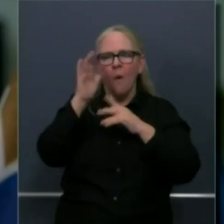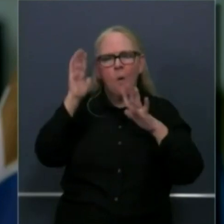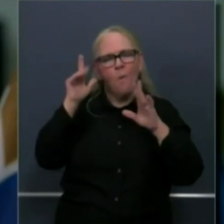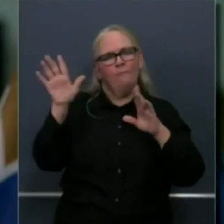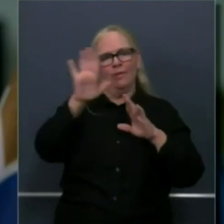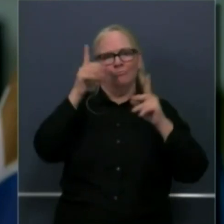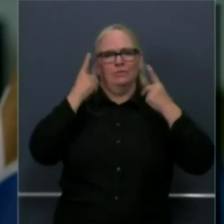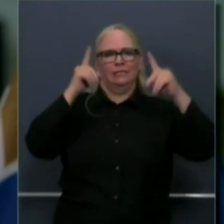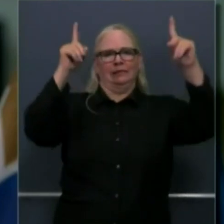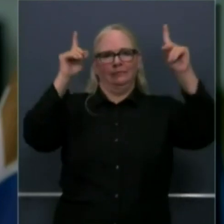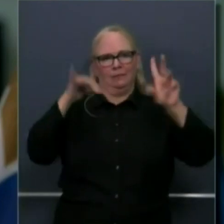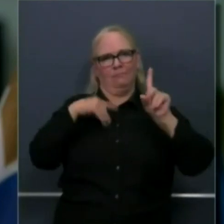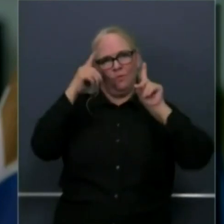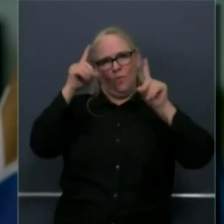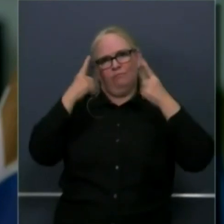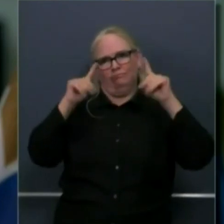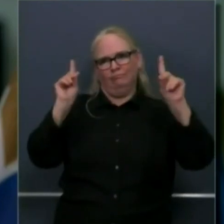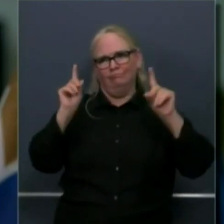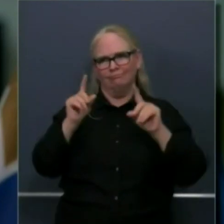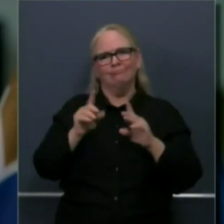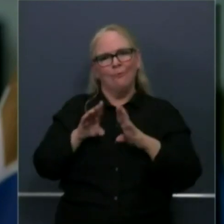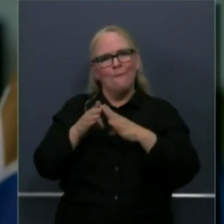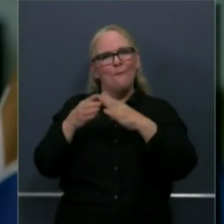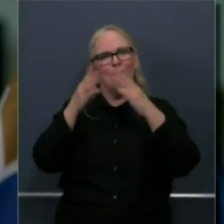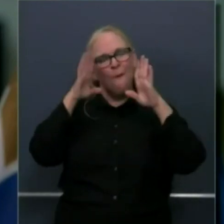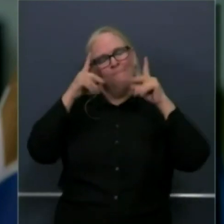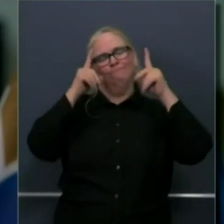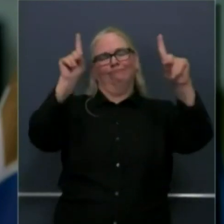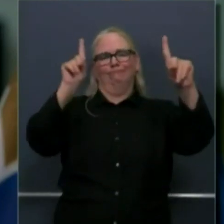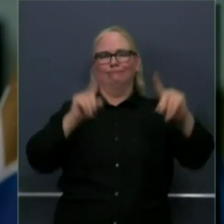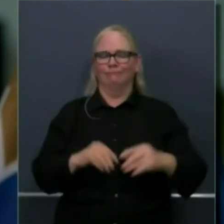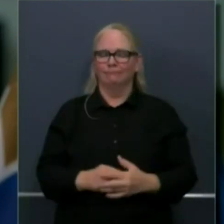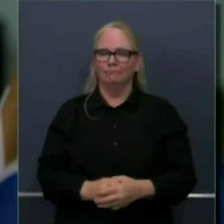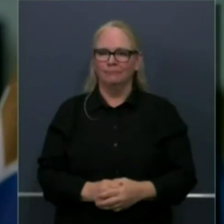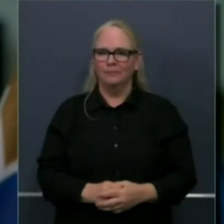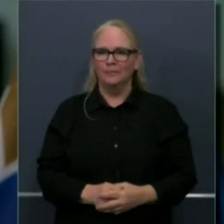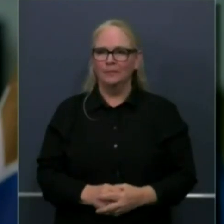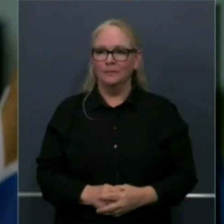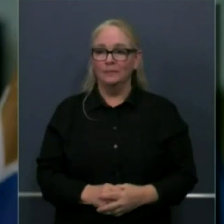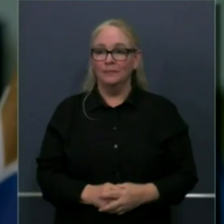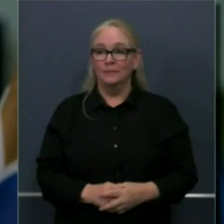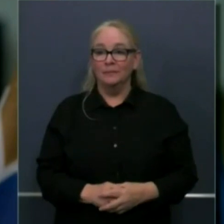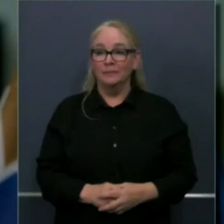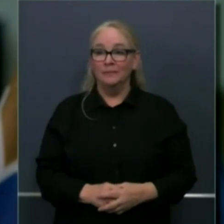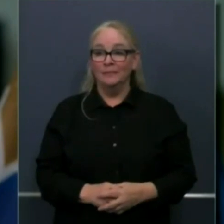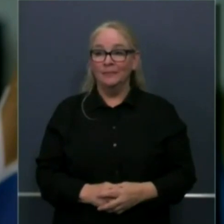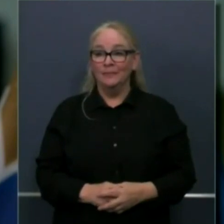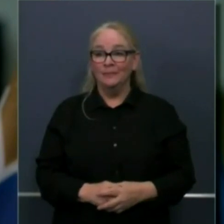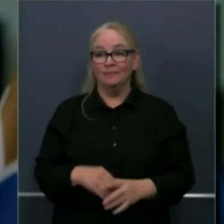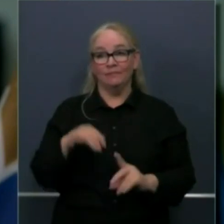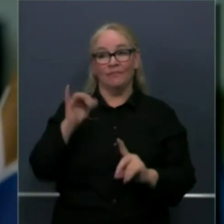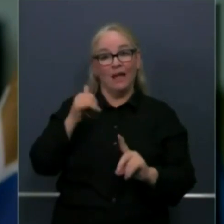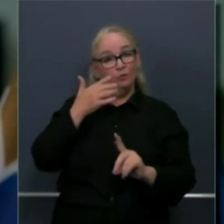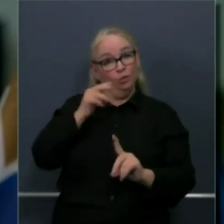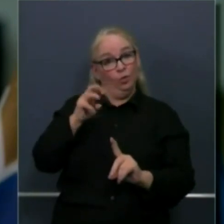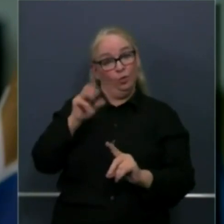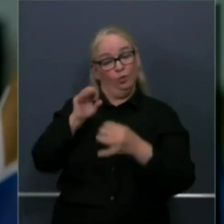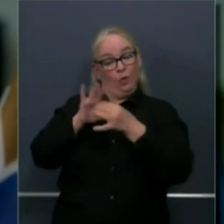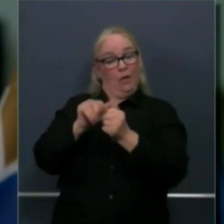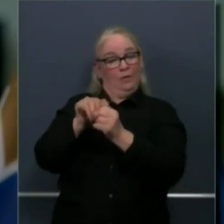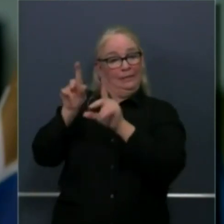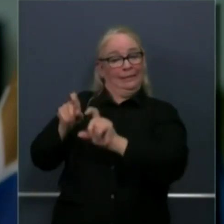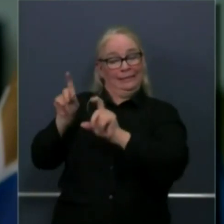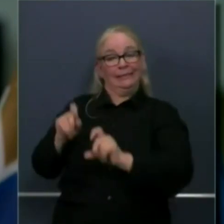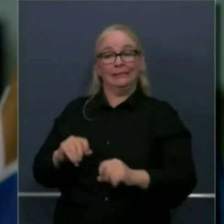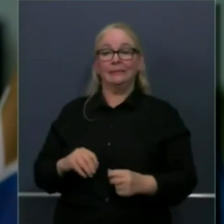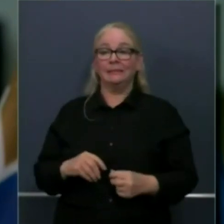two uh so that's broad strokes what i wanted to communicate and share uh today good news on testing progress not where